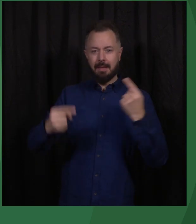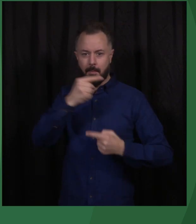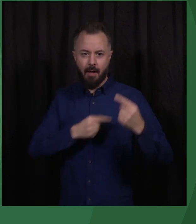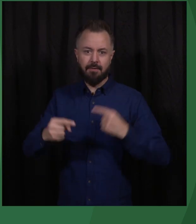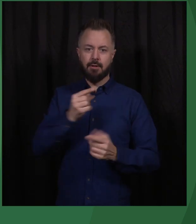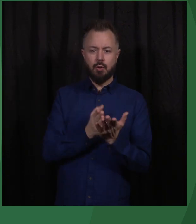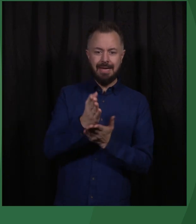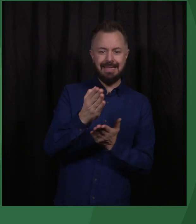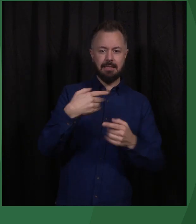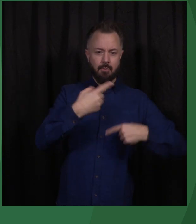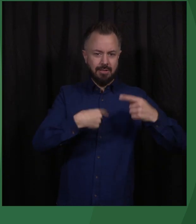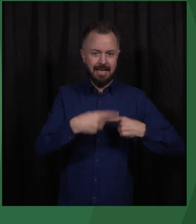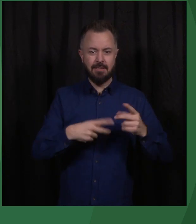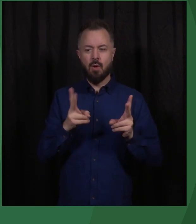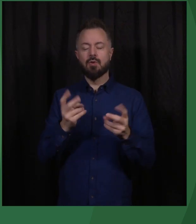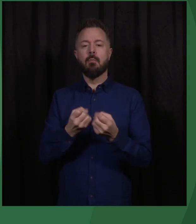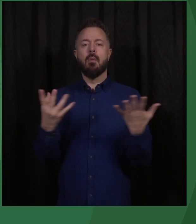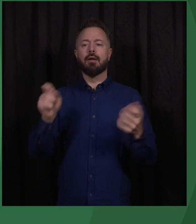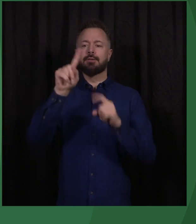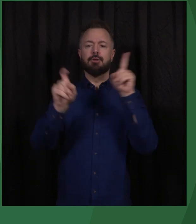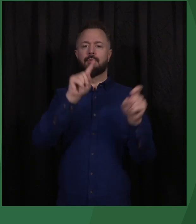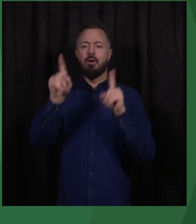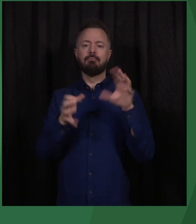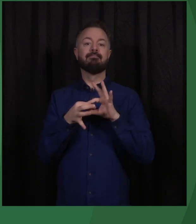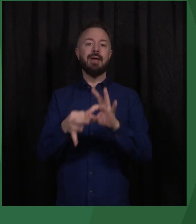and a lot of questions about rights.